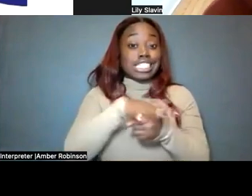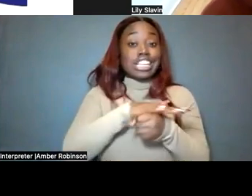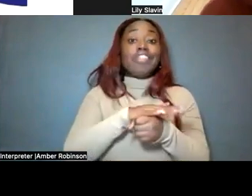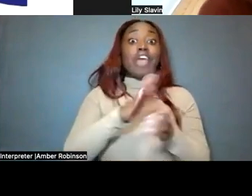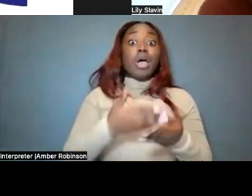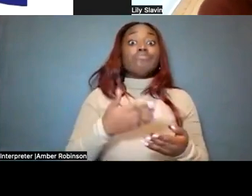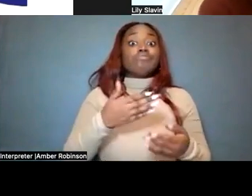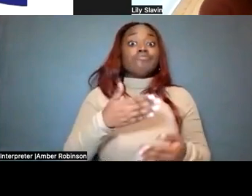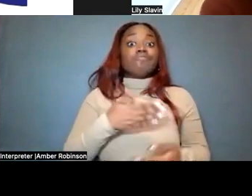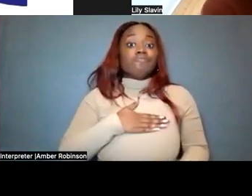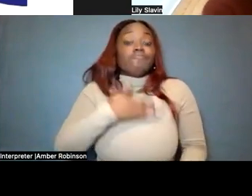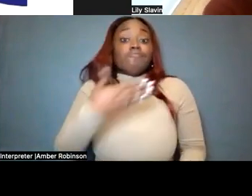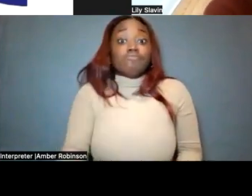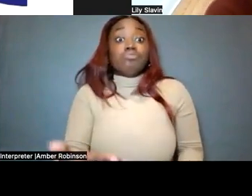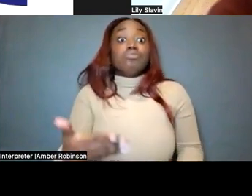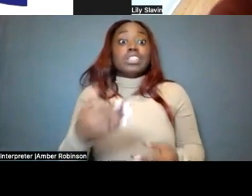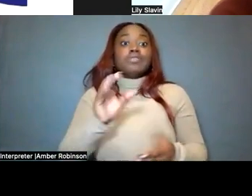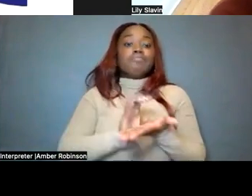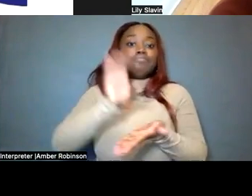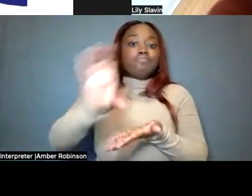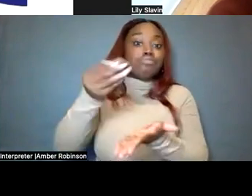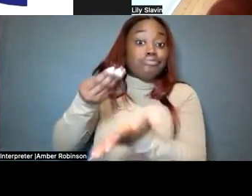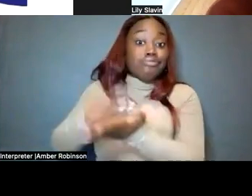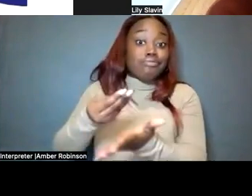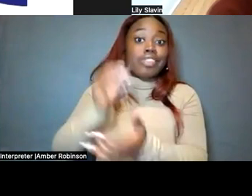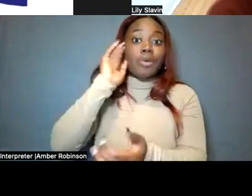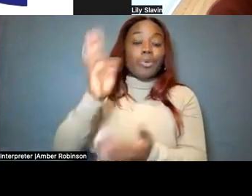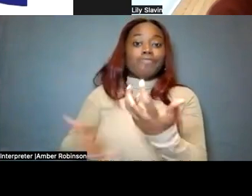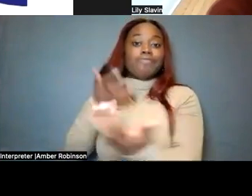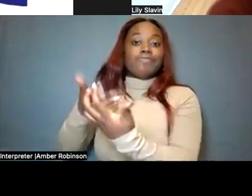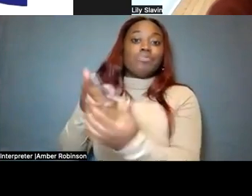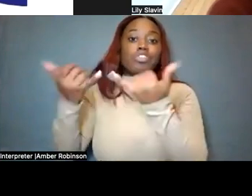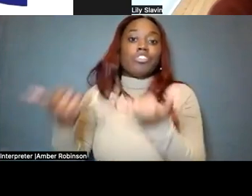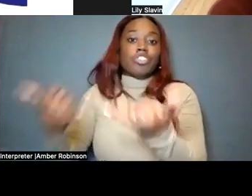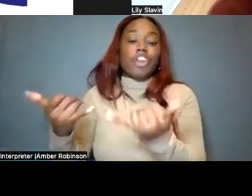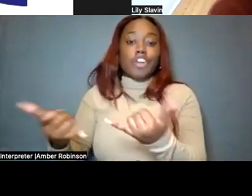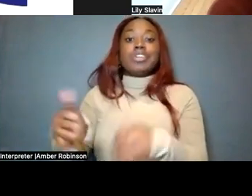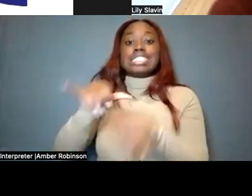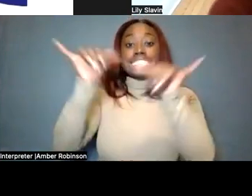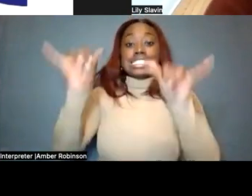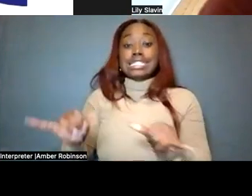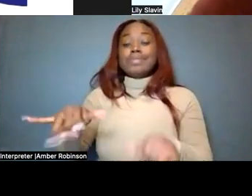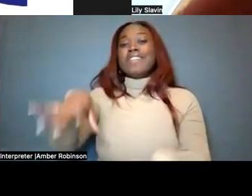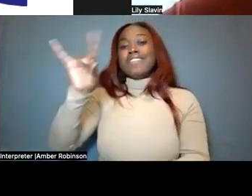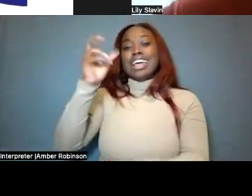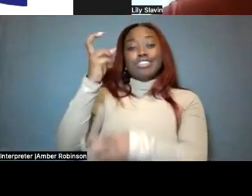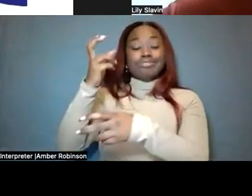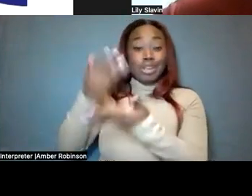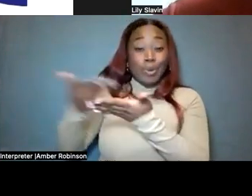harnesses with pulley systems, et cetera, that might be compatible with the current system, but having a hard time finding equipment.